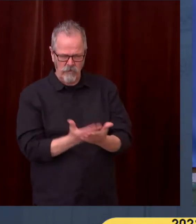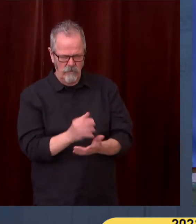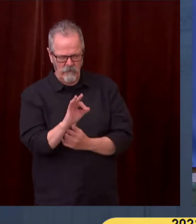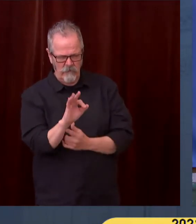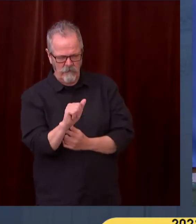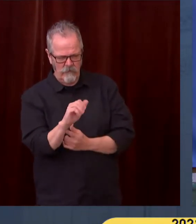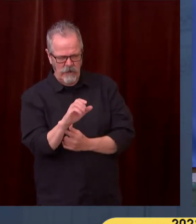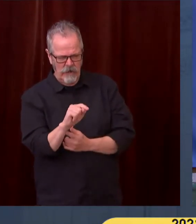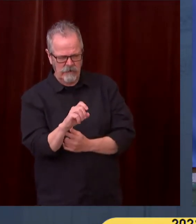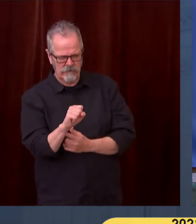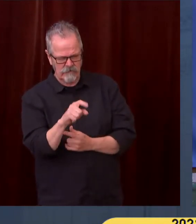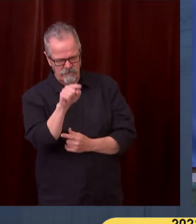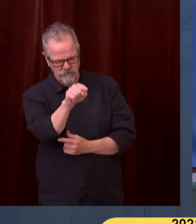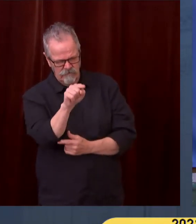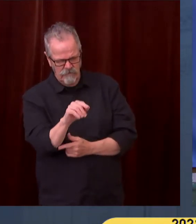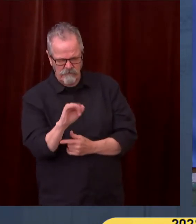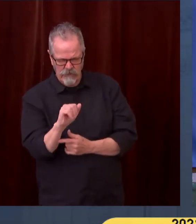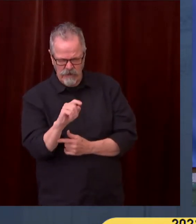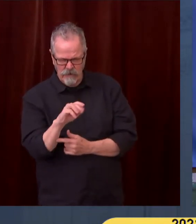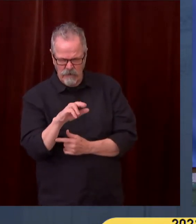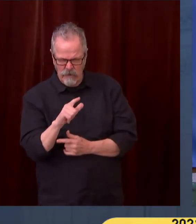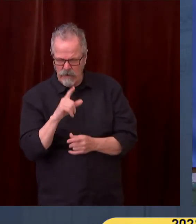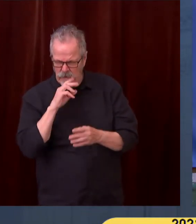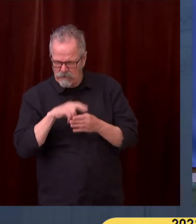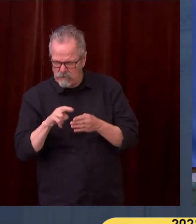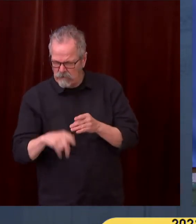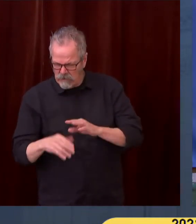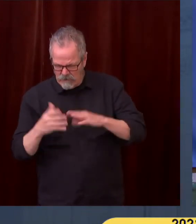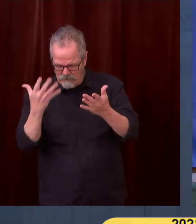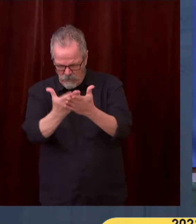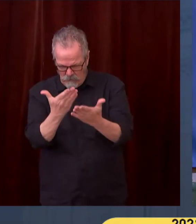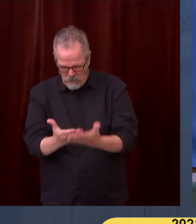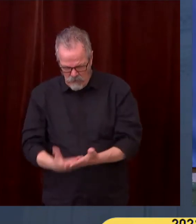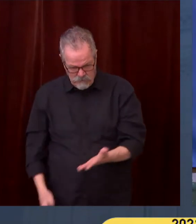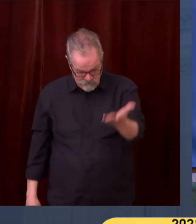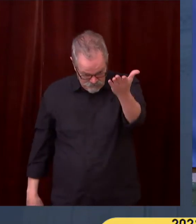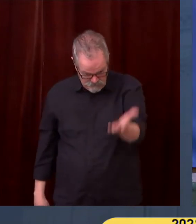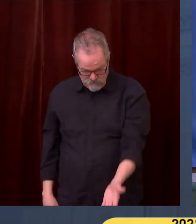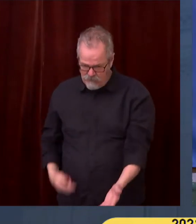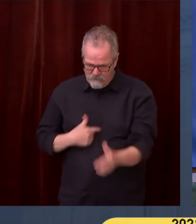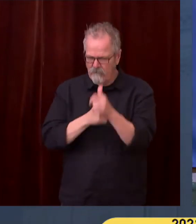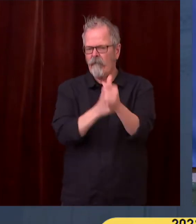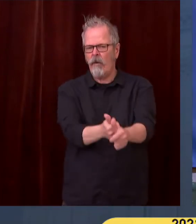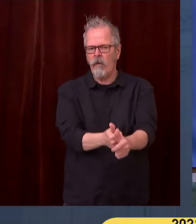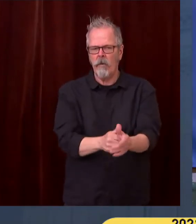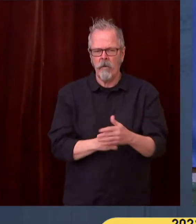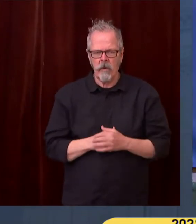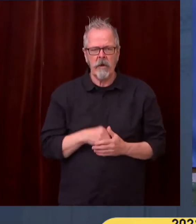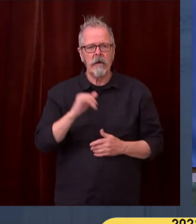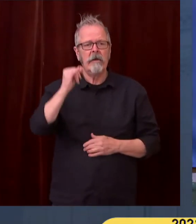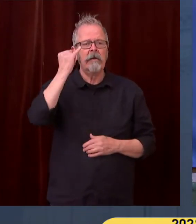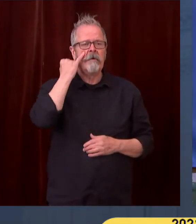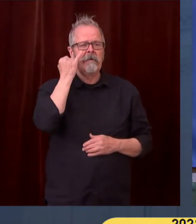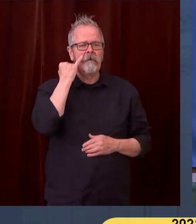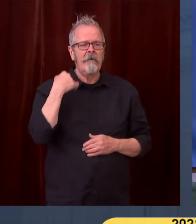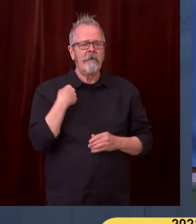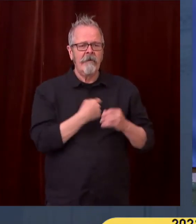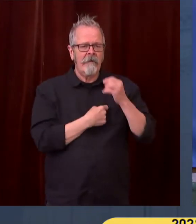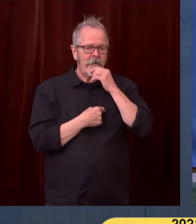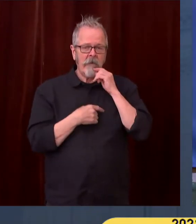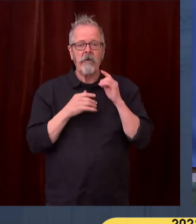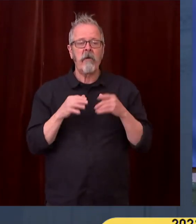changing the numbers by tens or hundreds. Once you start doing that, I don't know where you stop. So at least at the moment we're not thinking of